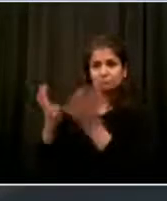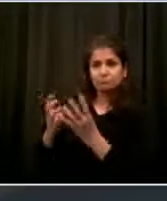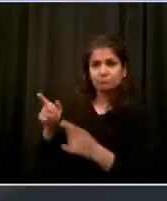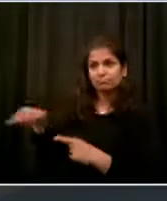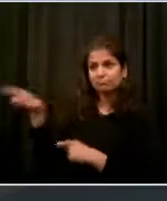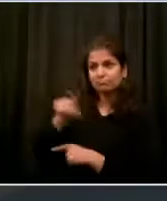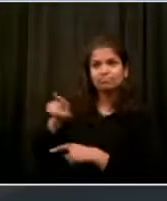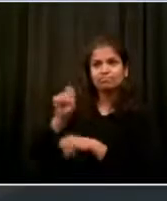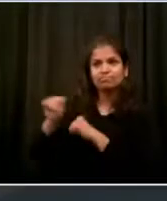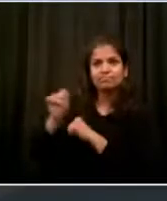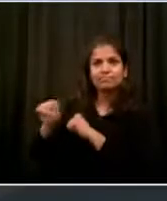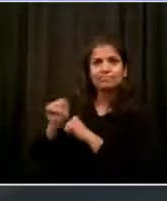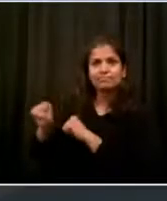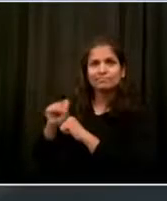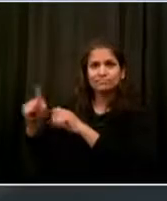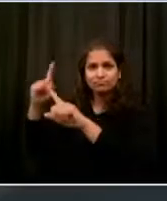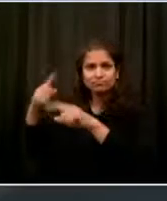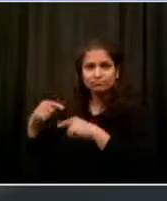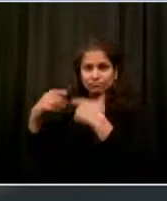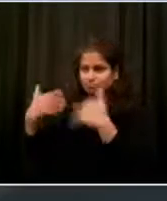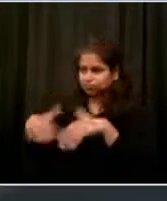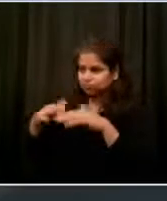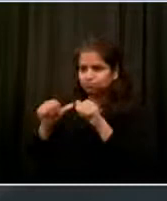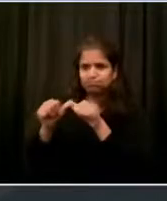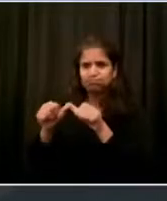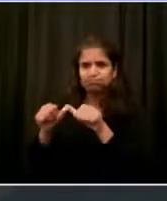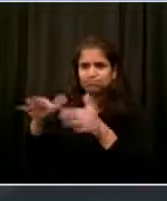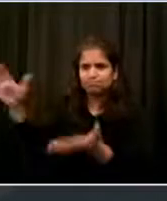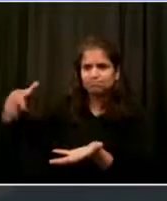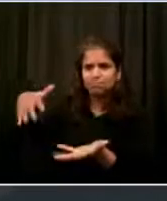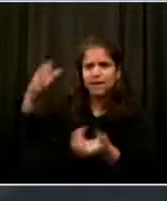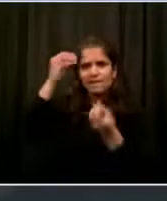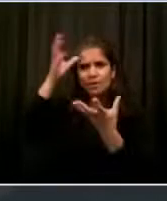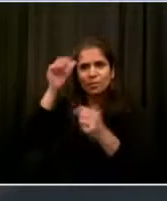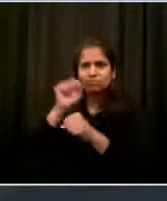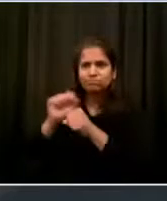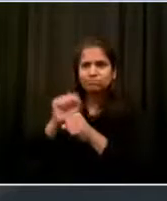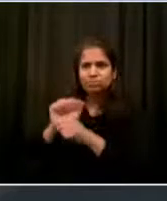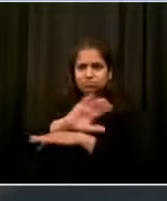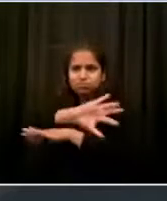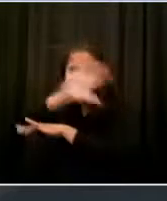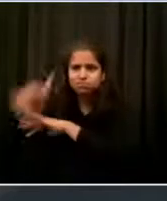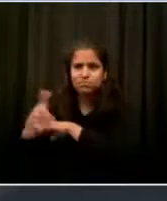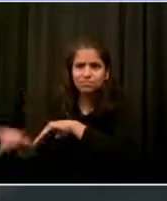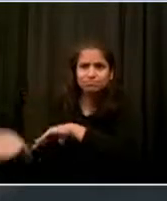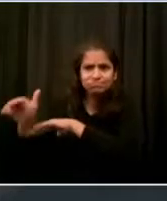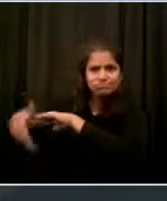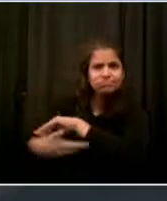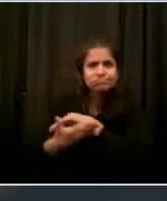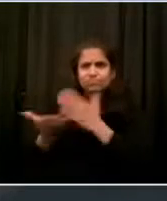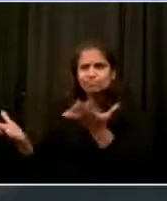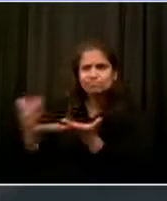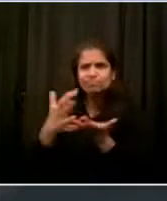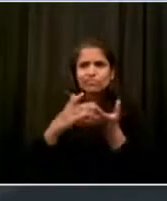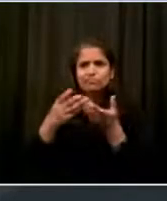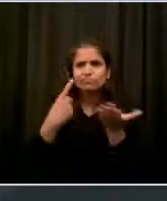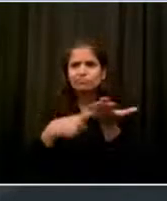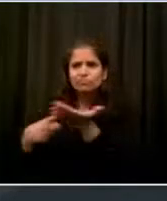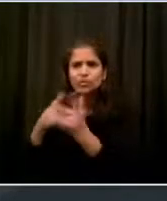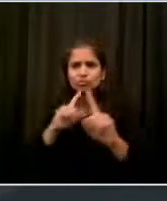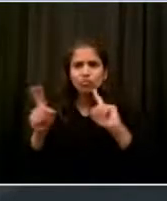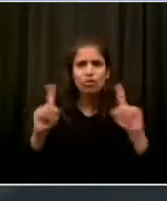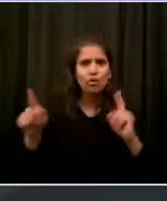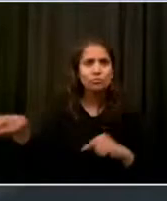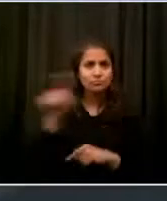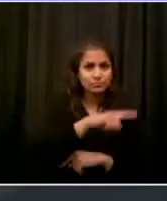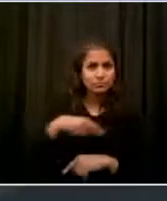As the first lady said, when the task force recognizes something needs to be done right now, it will be done right now and announced by